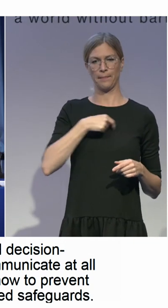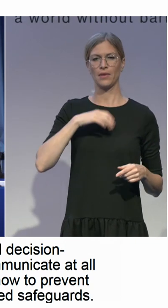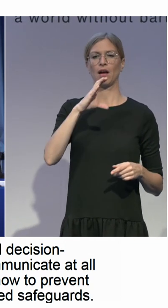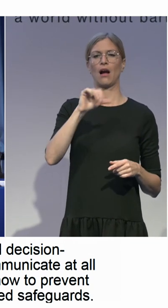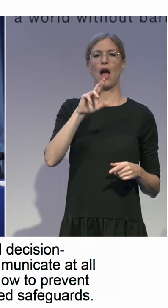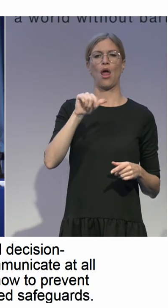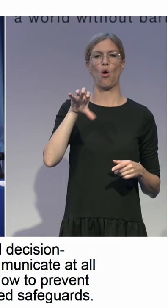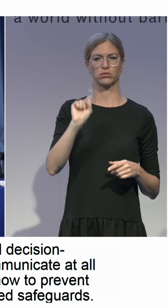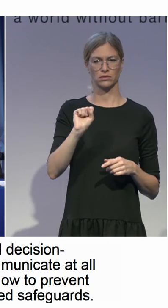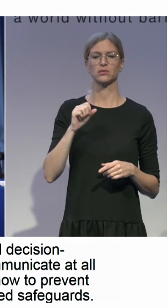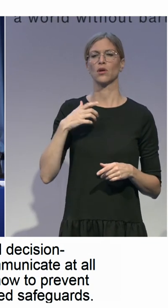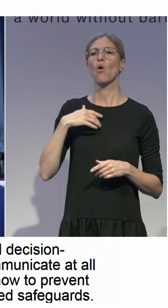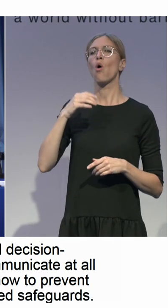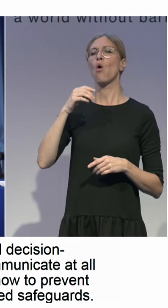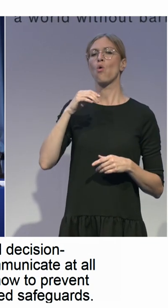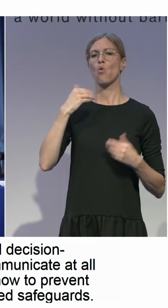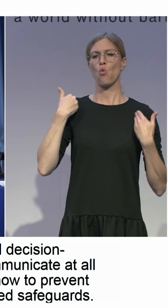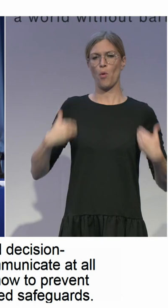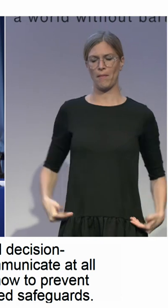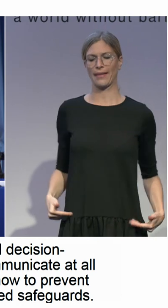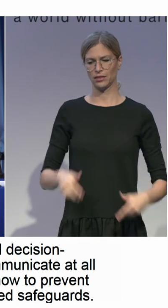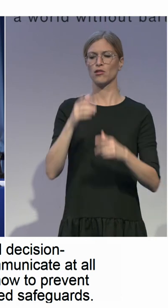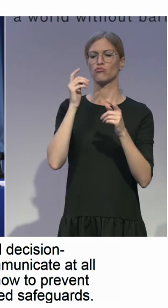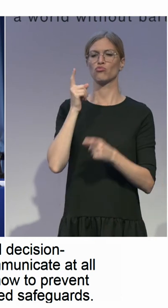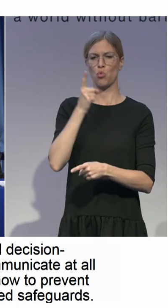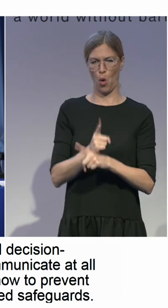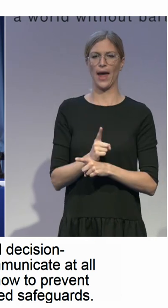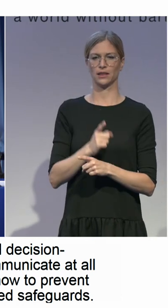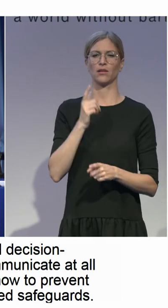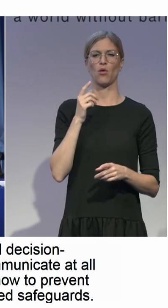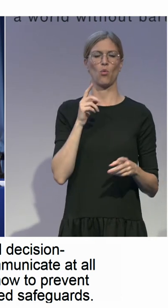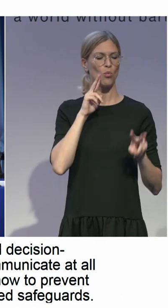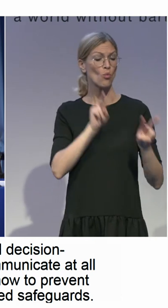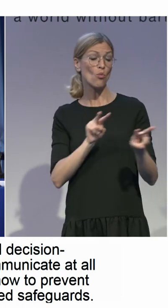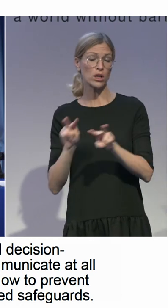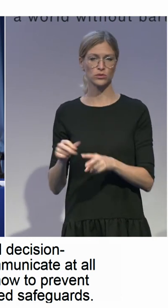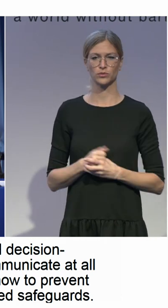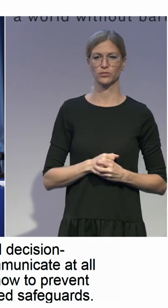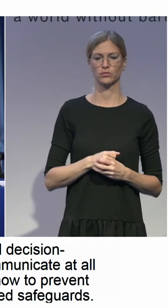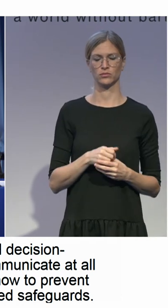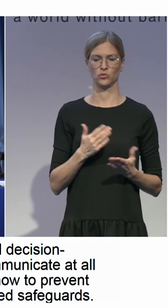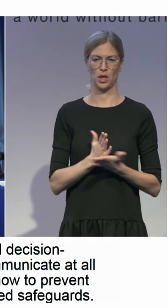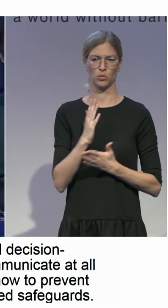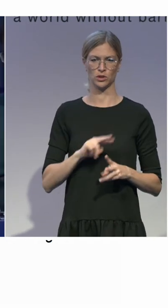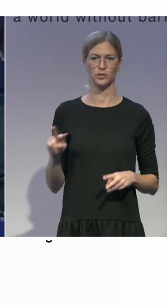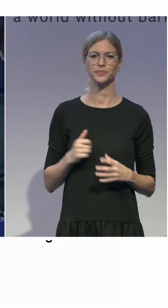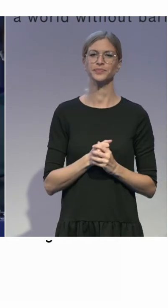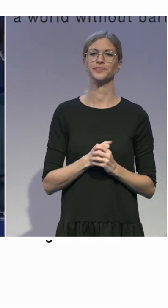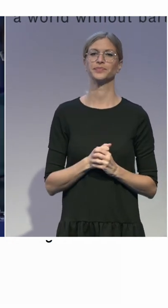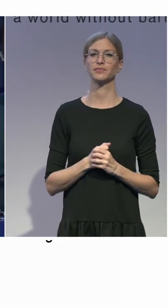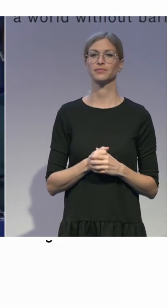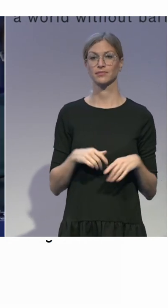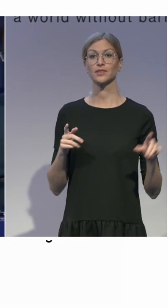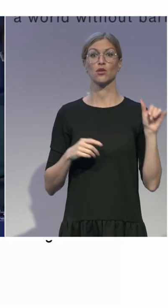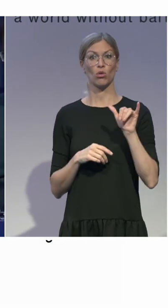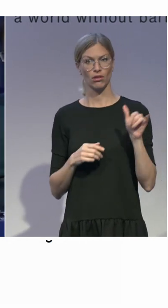All right. So first of all, to answer a complete answer, I think we can do that afterwards because it's a lot of details and we have a